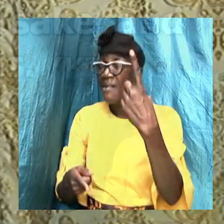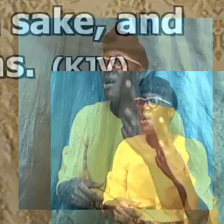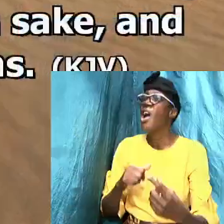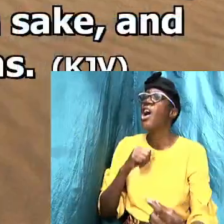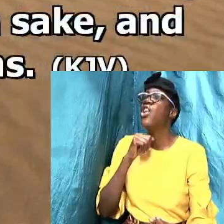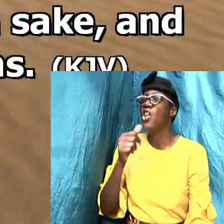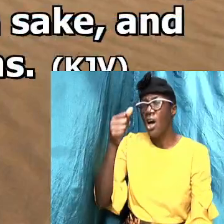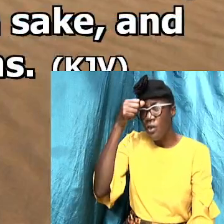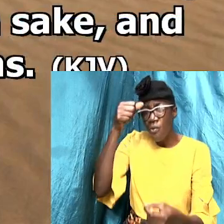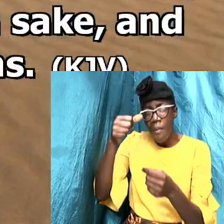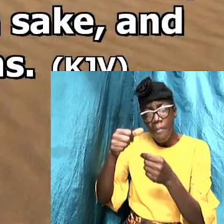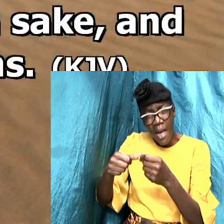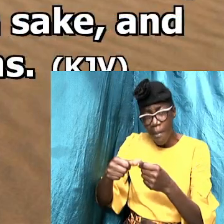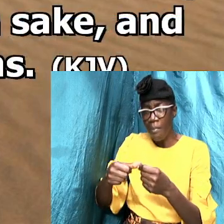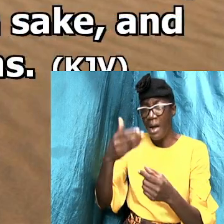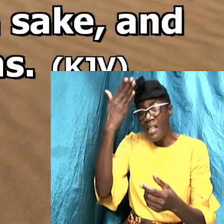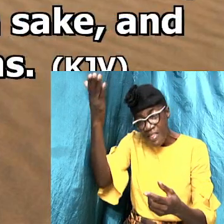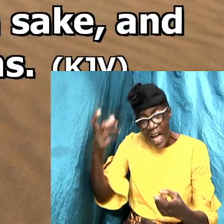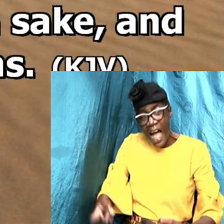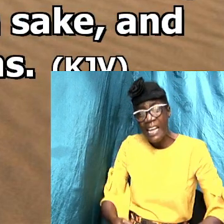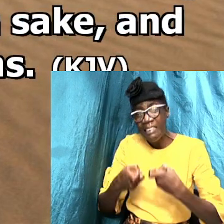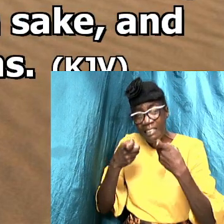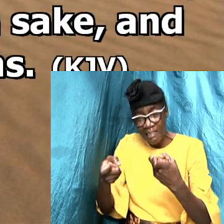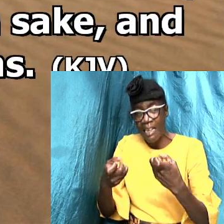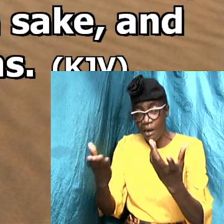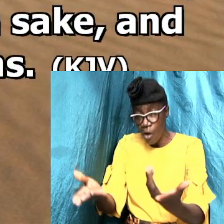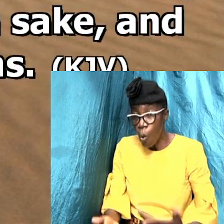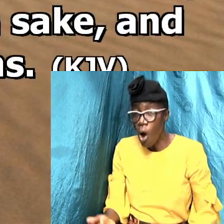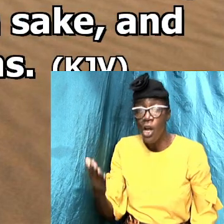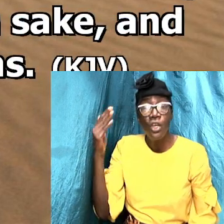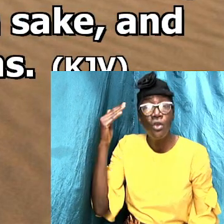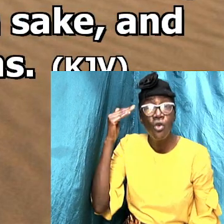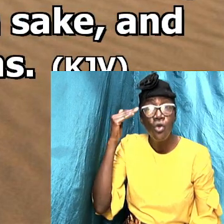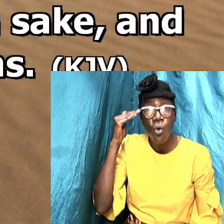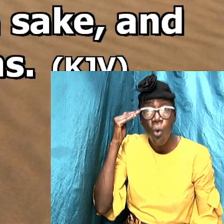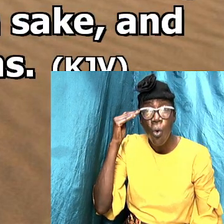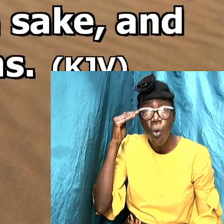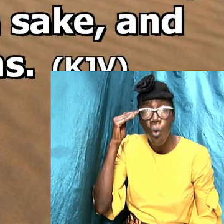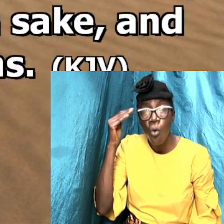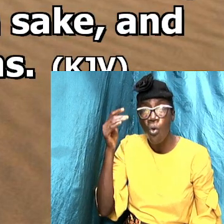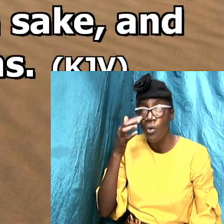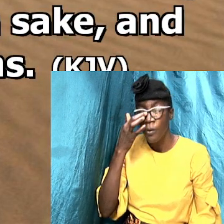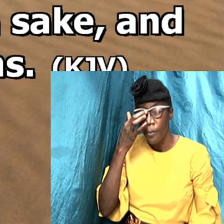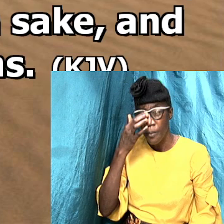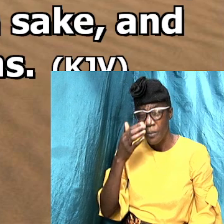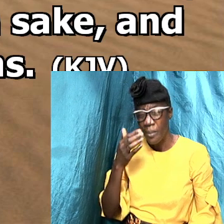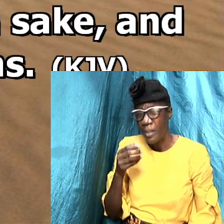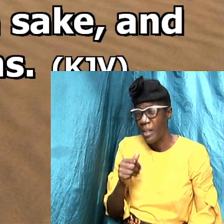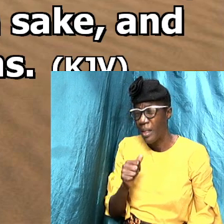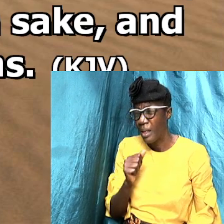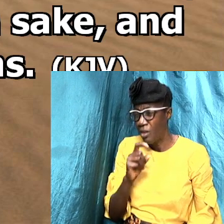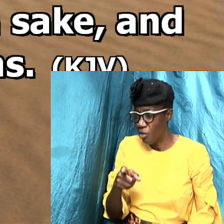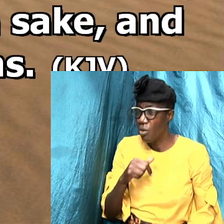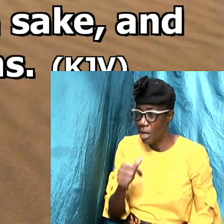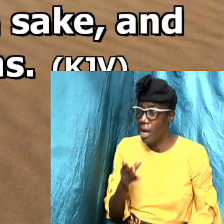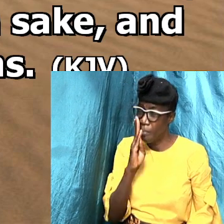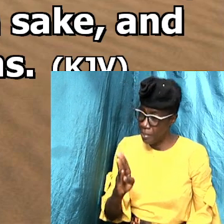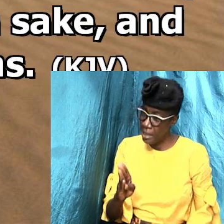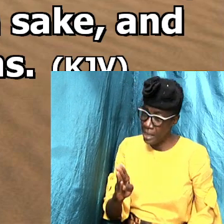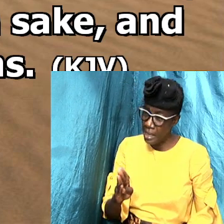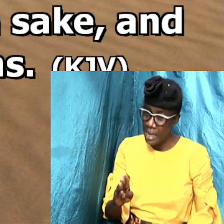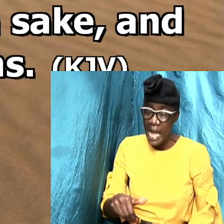sins. So, I want us to know that there shouldn't be any form of